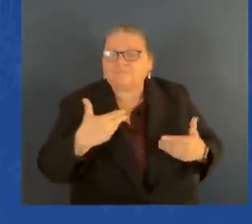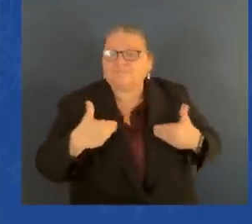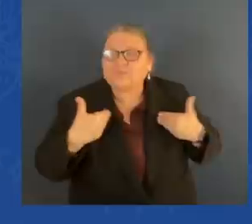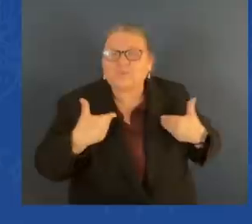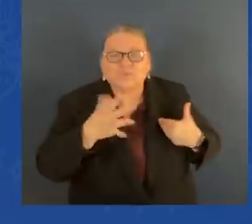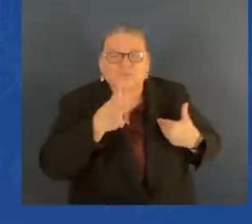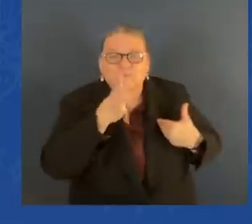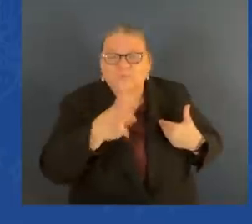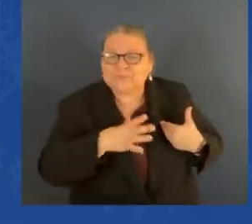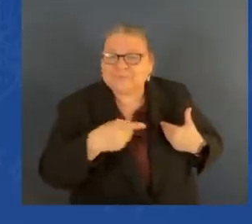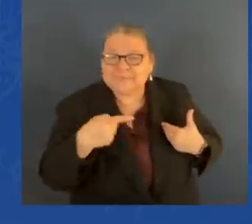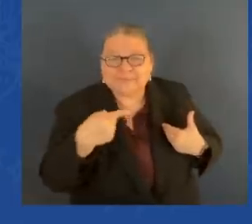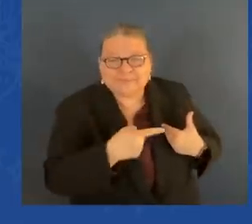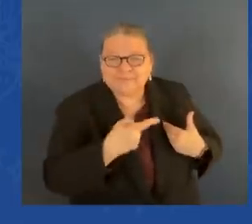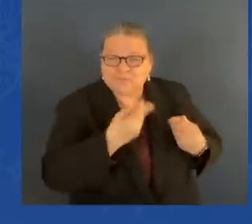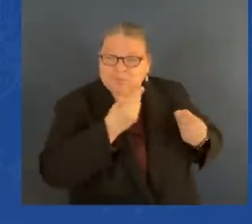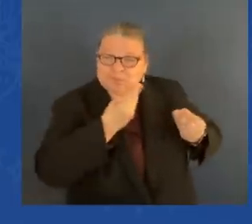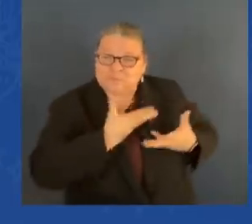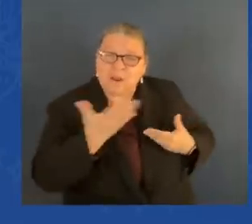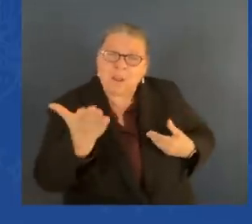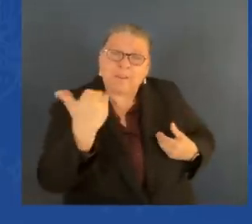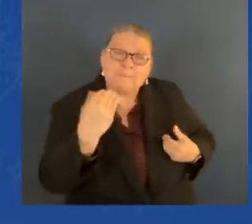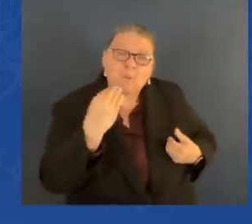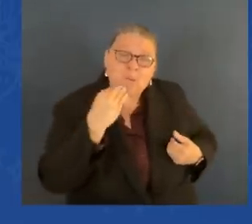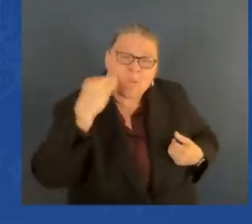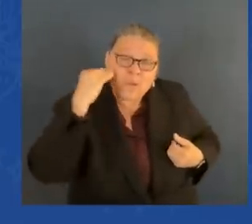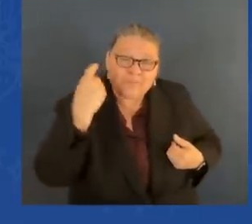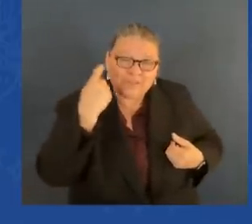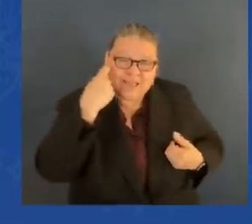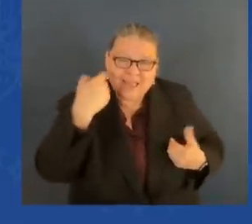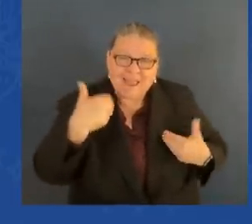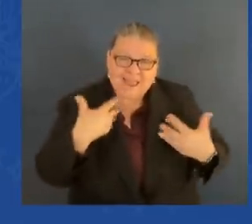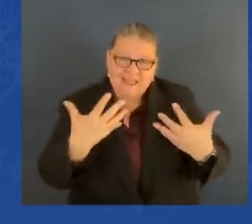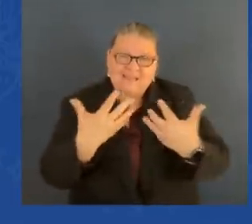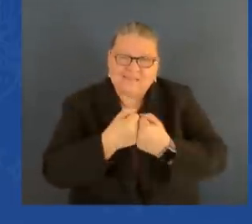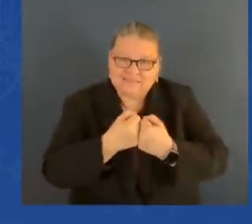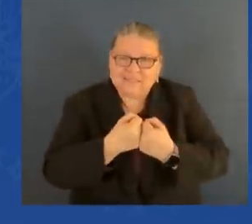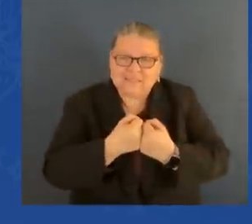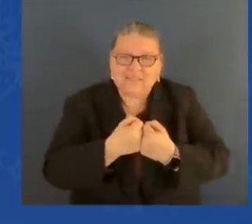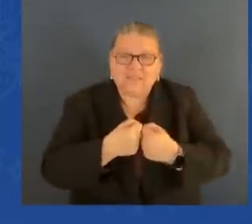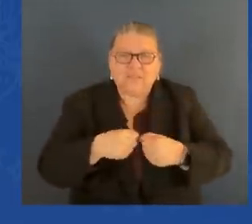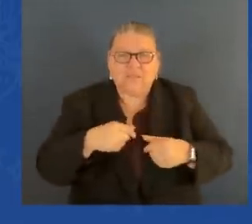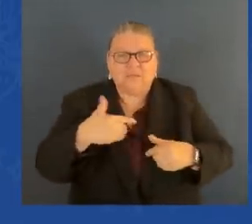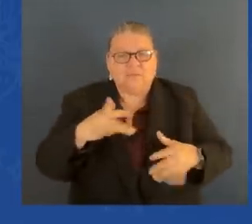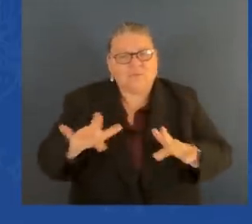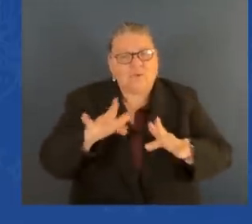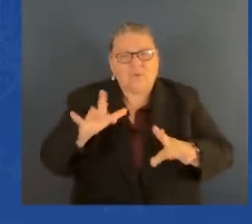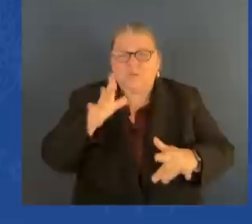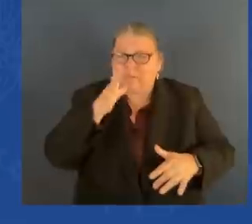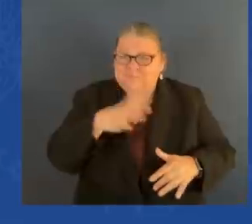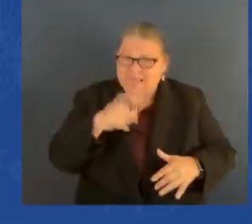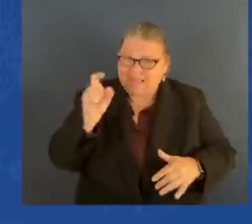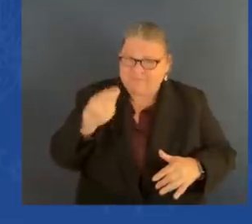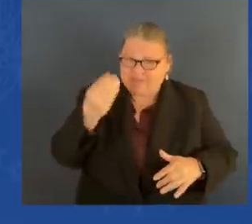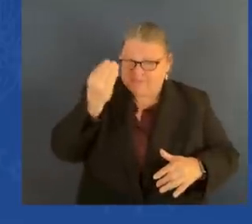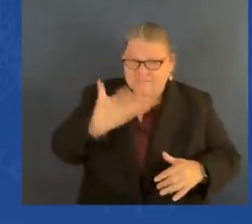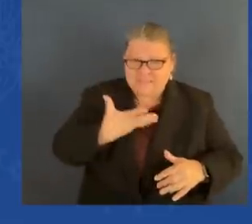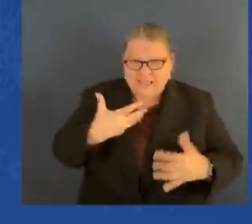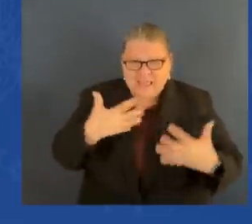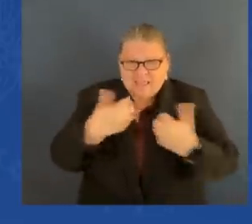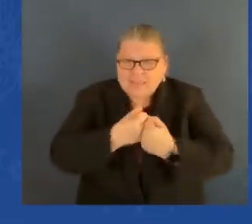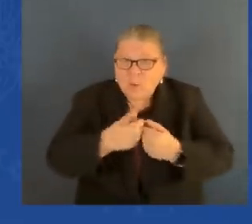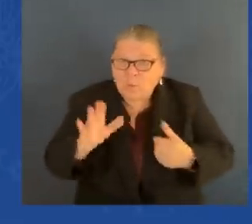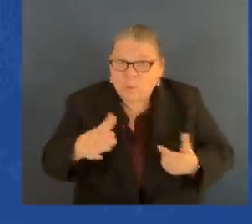And she went on to tell me the poor kid had to tell me there was an accident. I what happened? I said, your wife and daughter are dead.